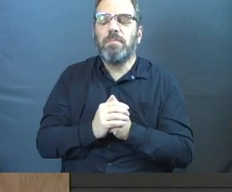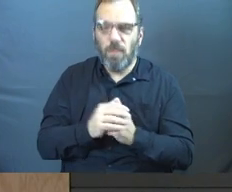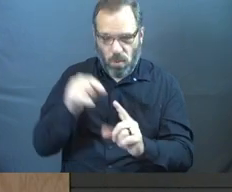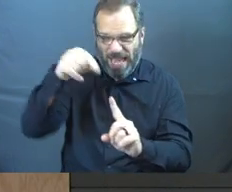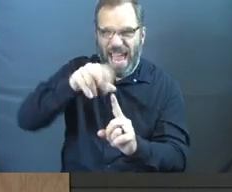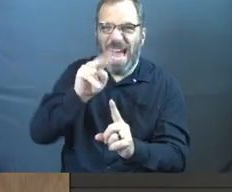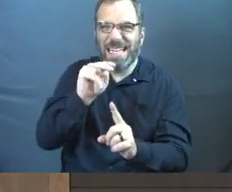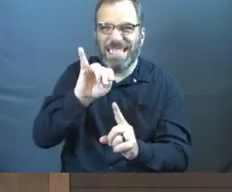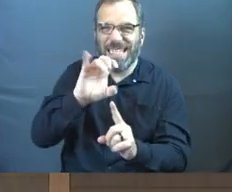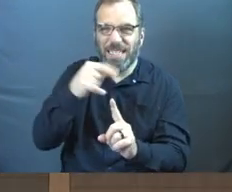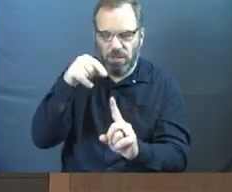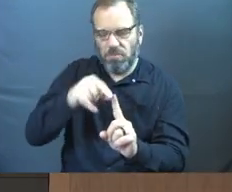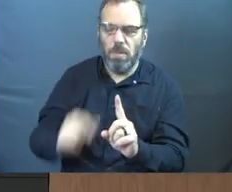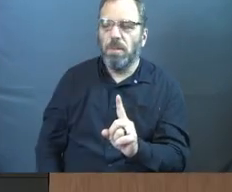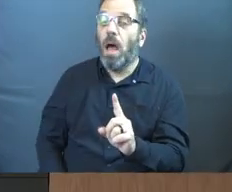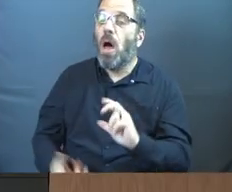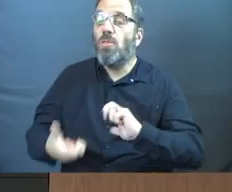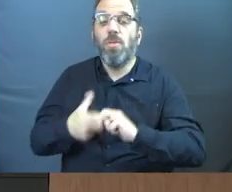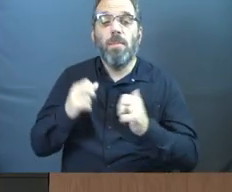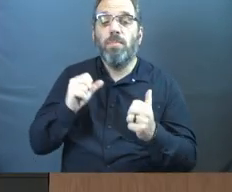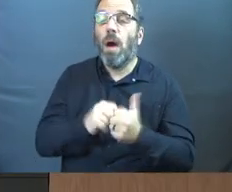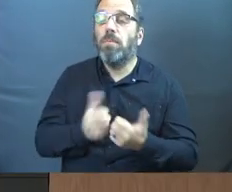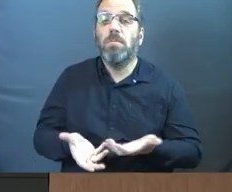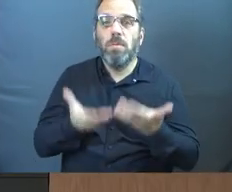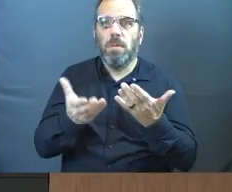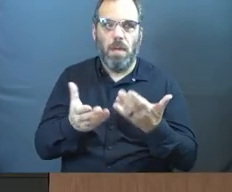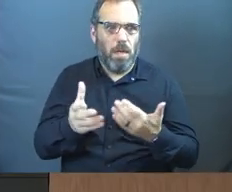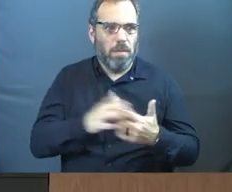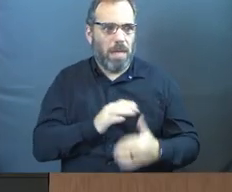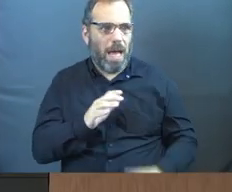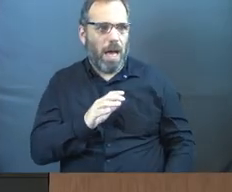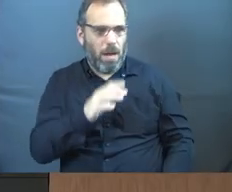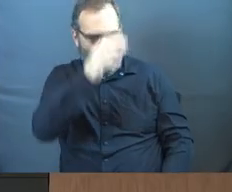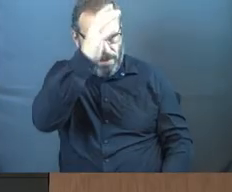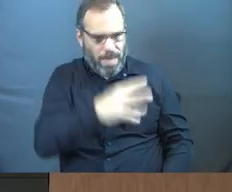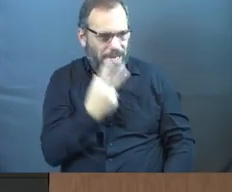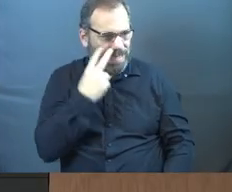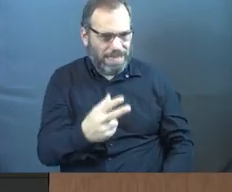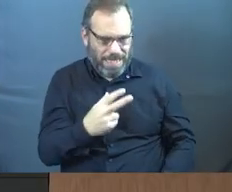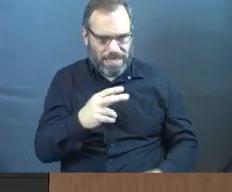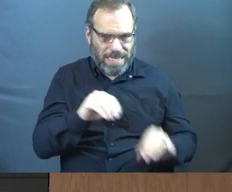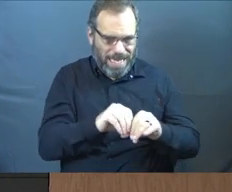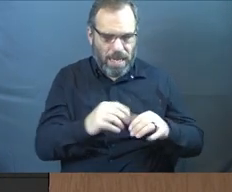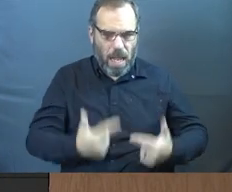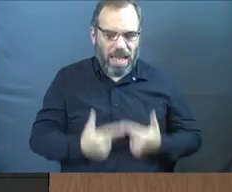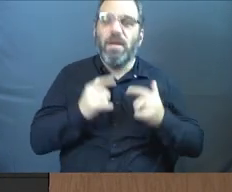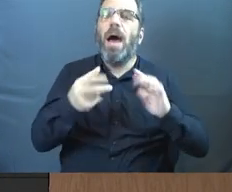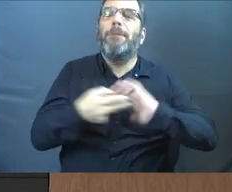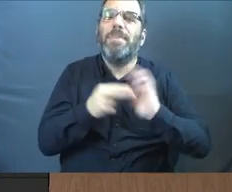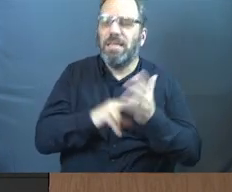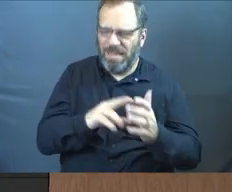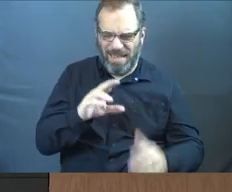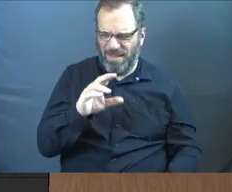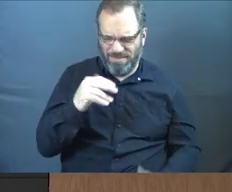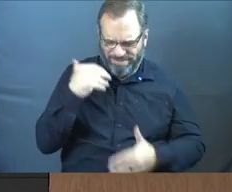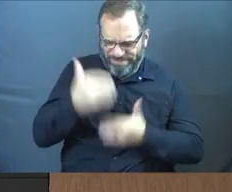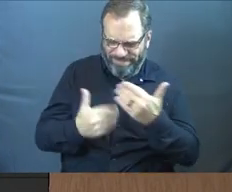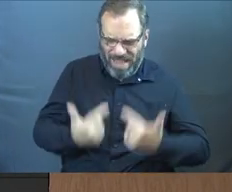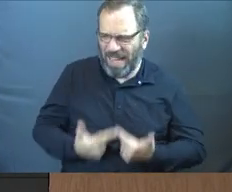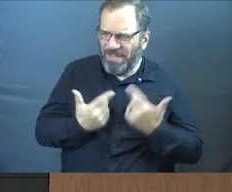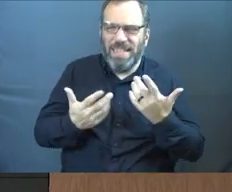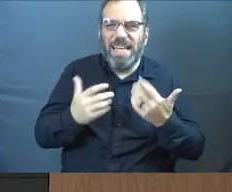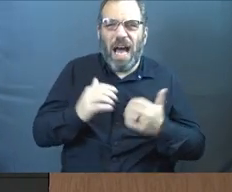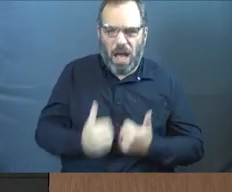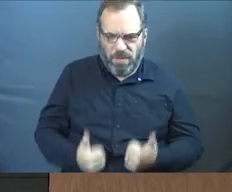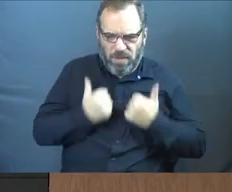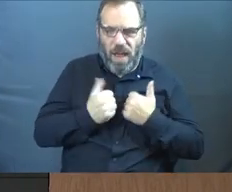here's what Nietzsche says. He says, the problem I raise here is not what ought to succeed mankind in the sequence of species. Now, what he's talking about sequence of species is he's